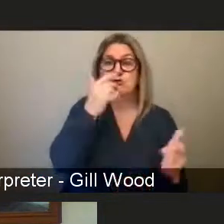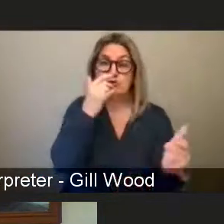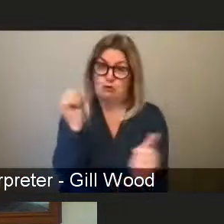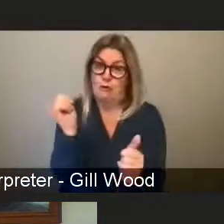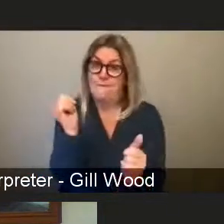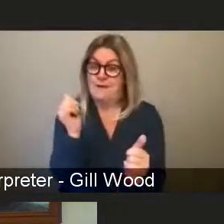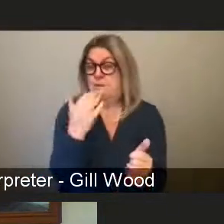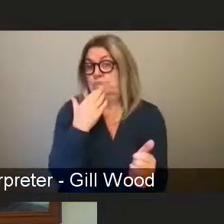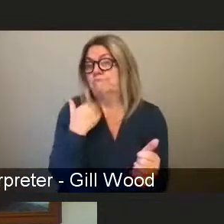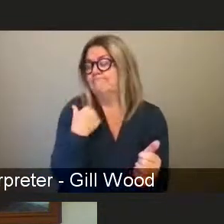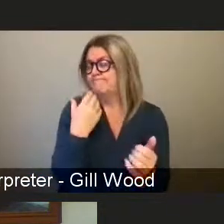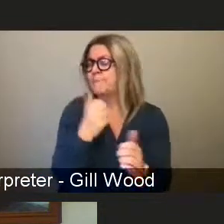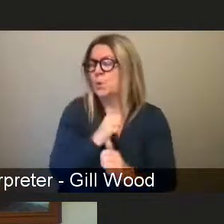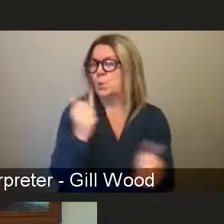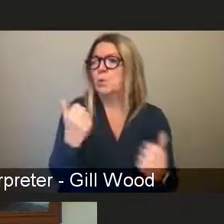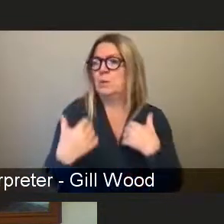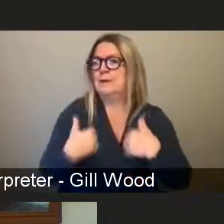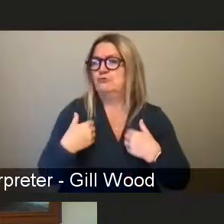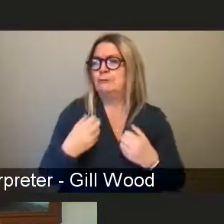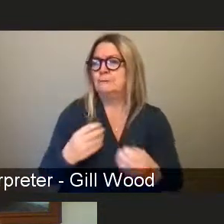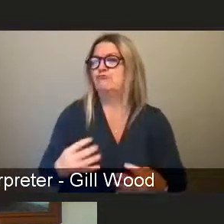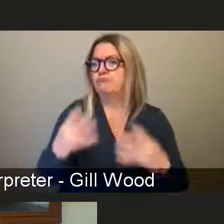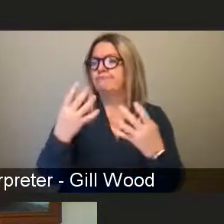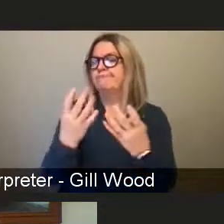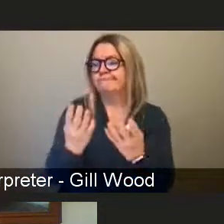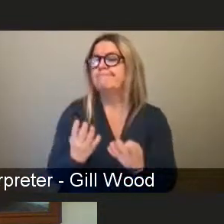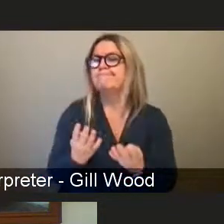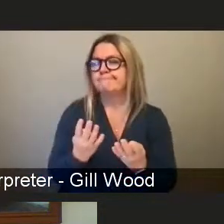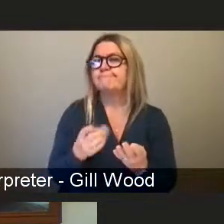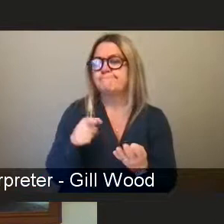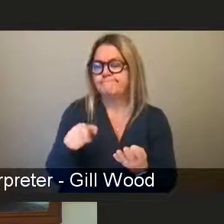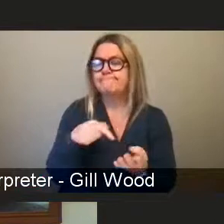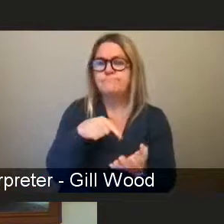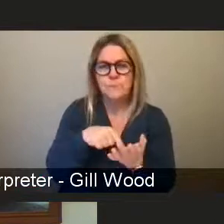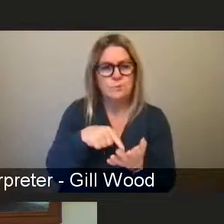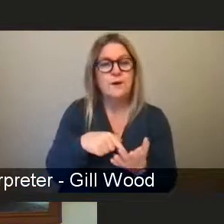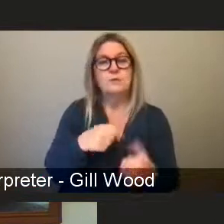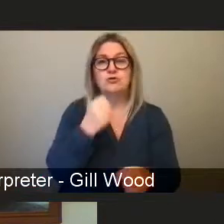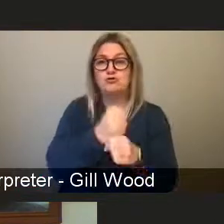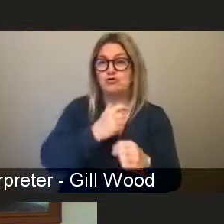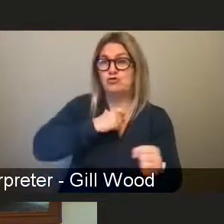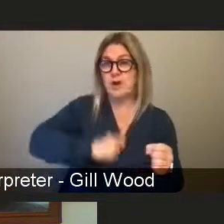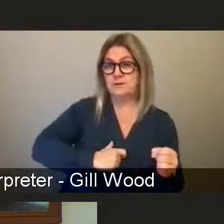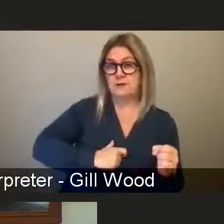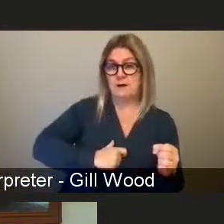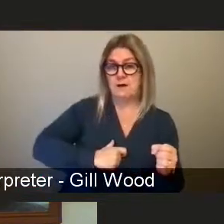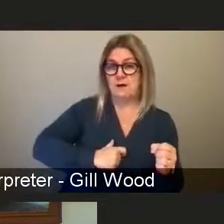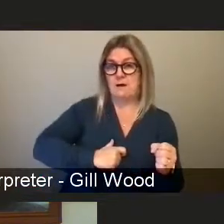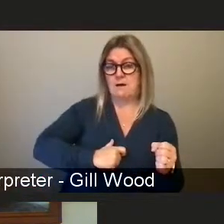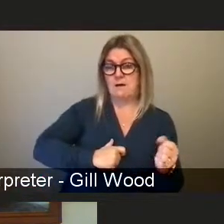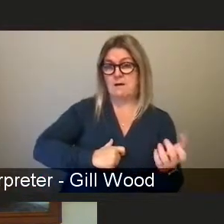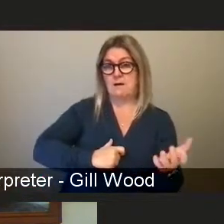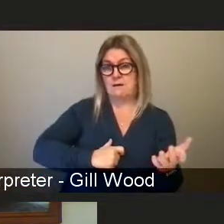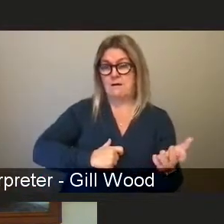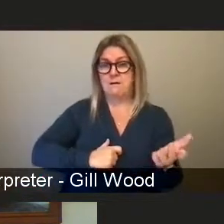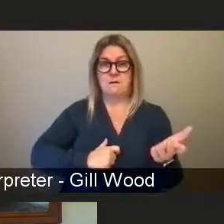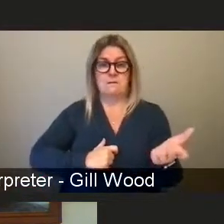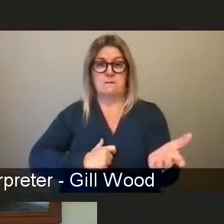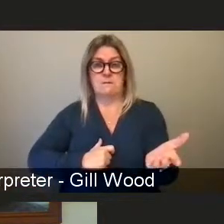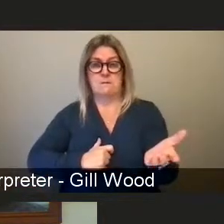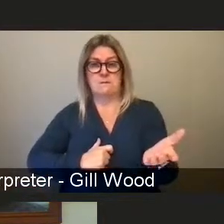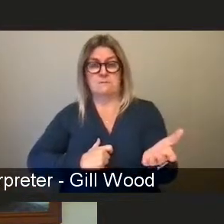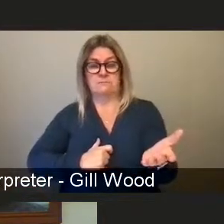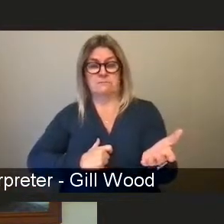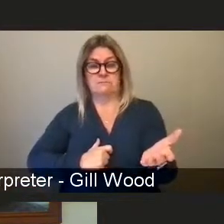some questions about their attitudes about gender roles. You know, so do they hold really relatively